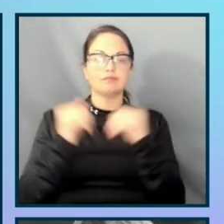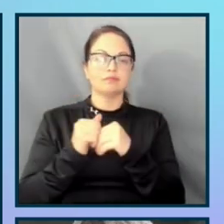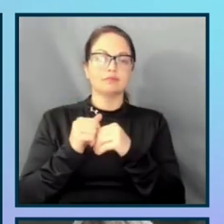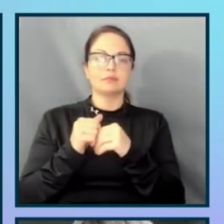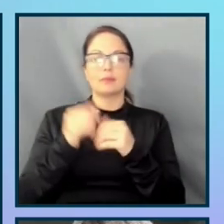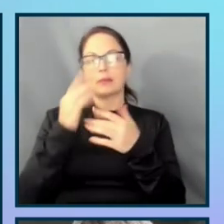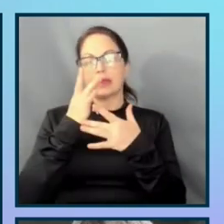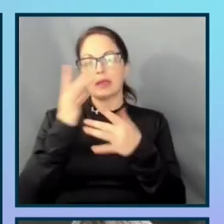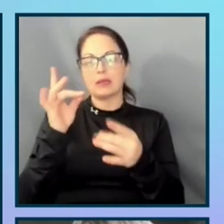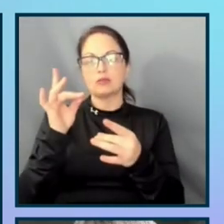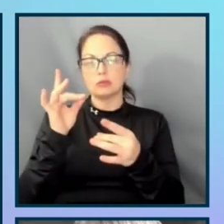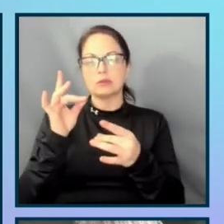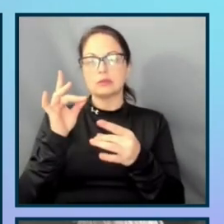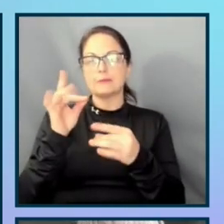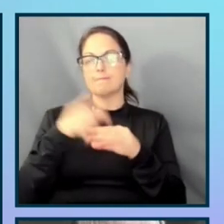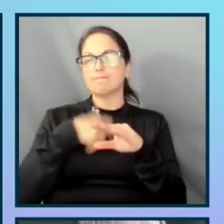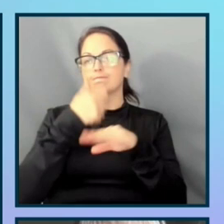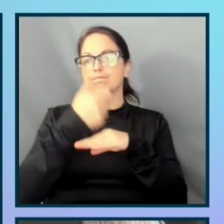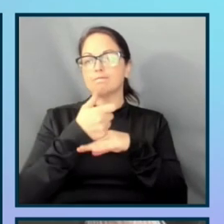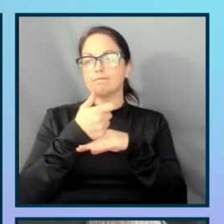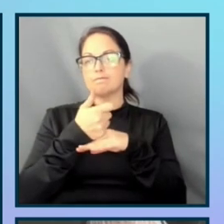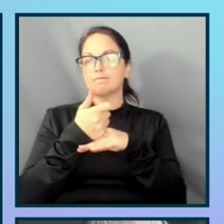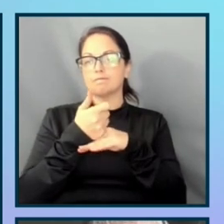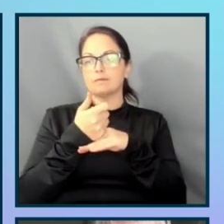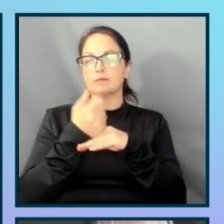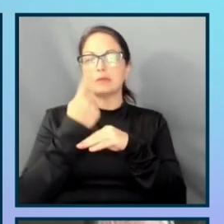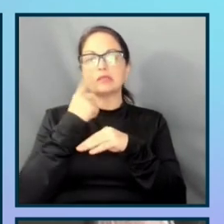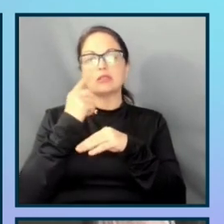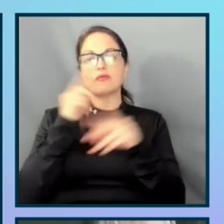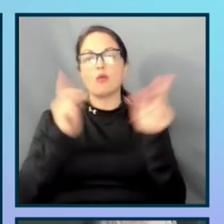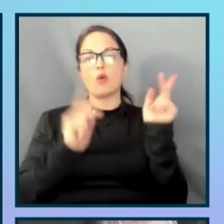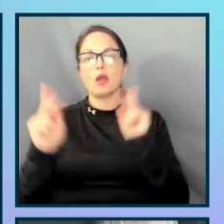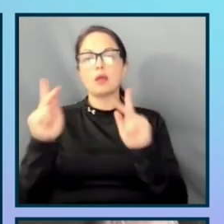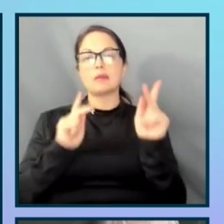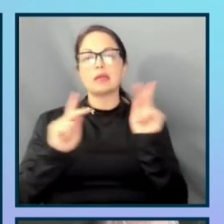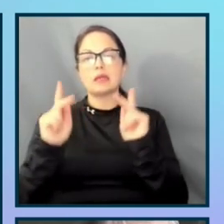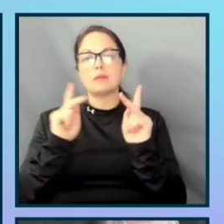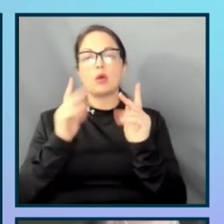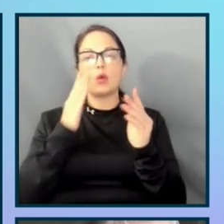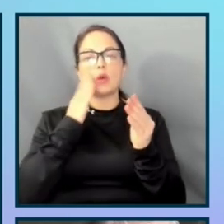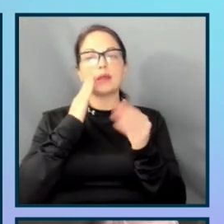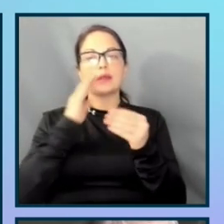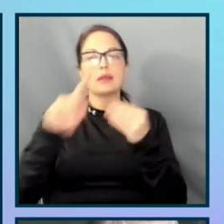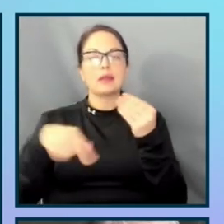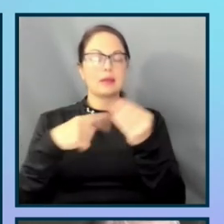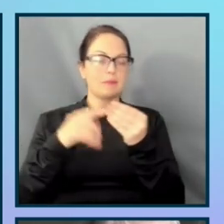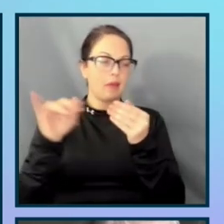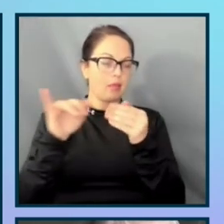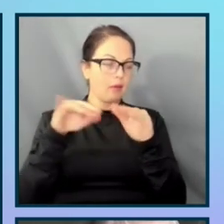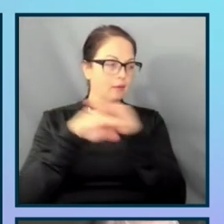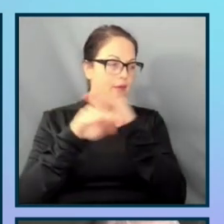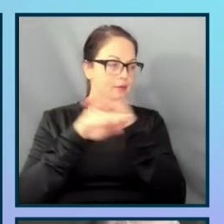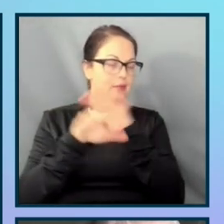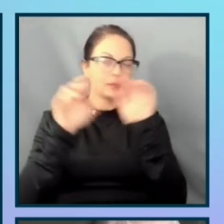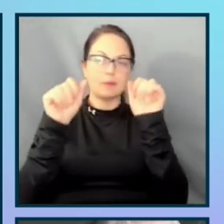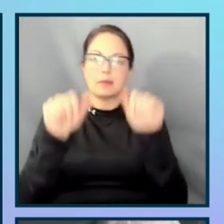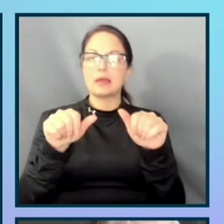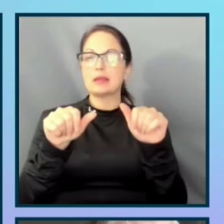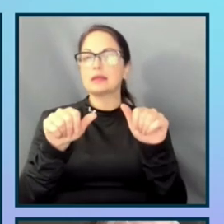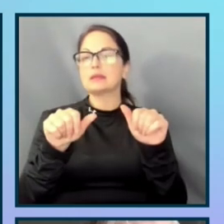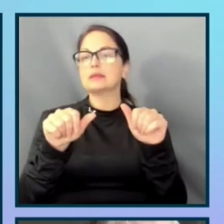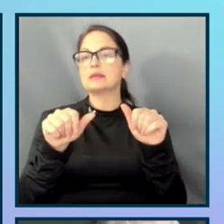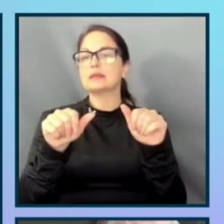hoc implementation. This is for folks who are kind of thinking about accessibility, um,